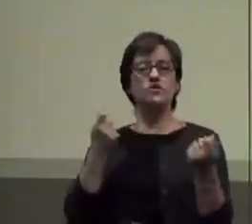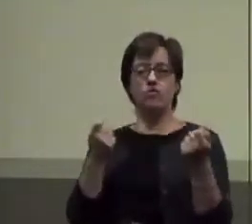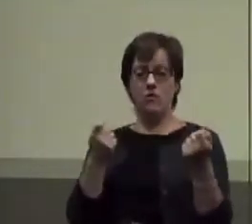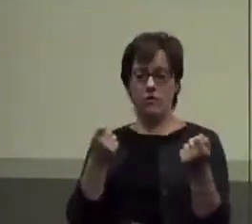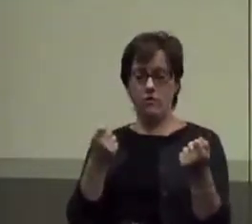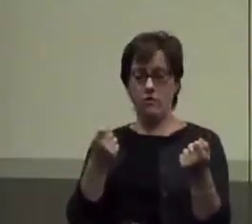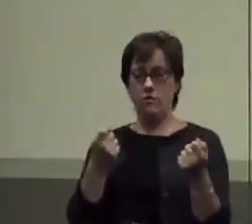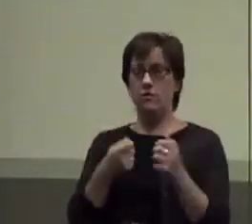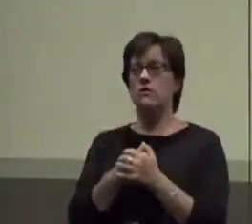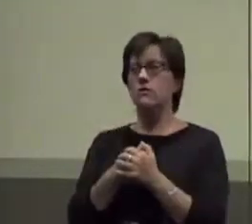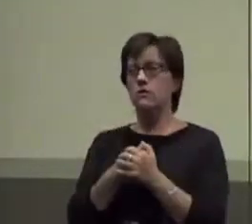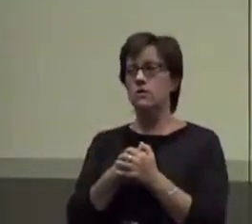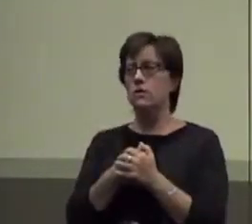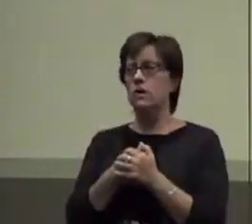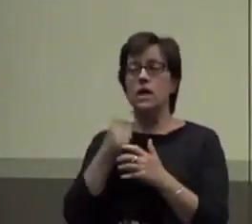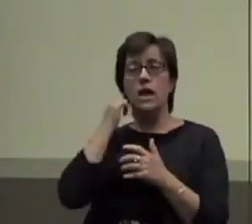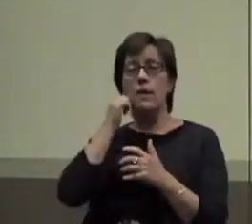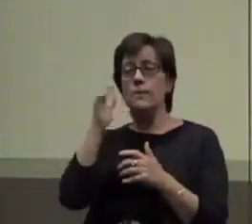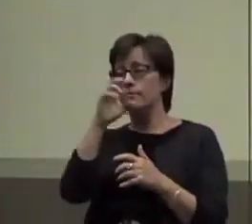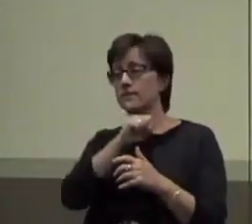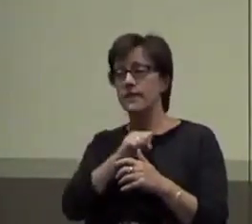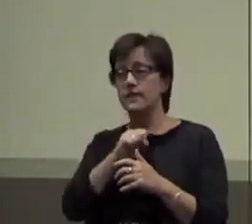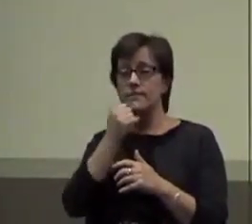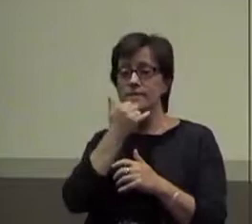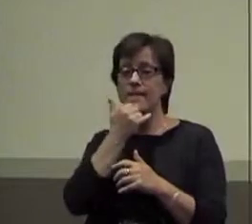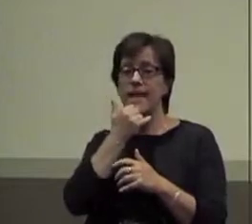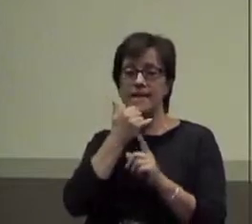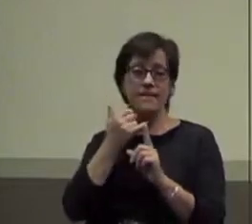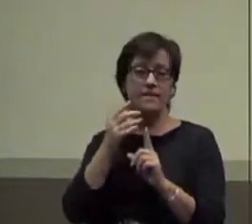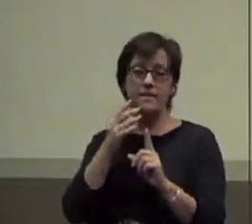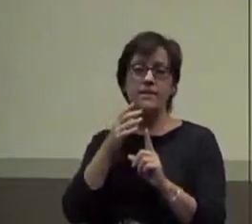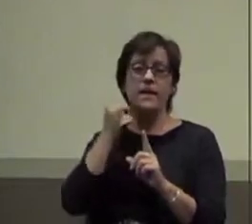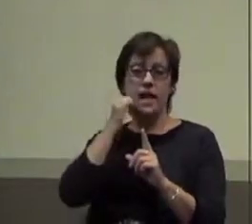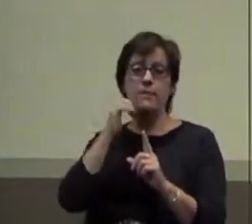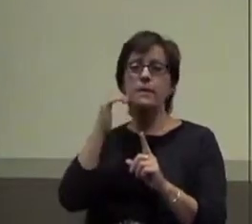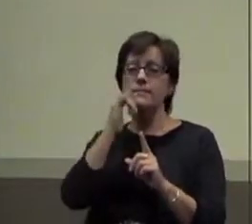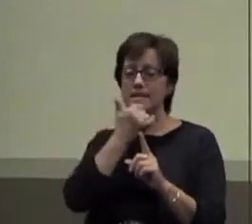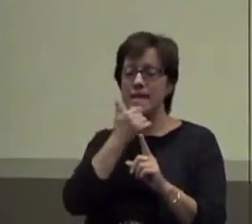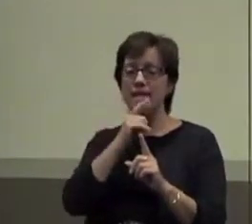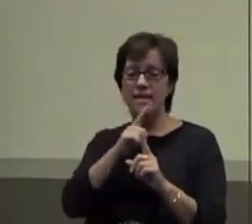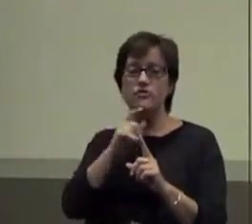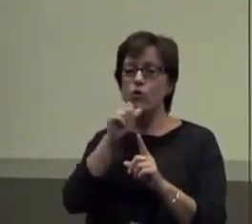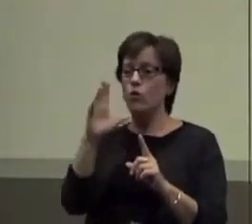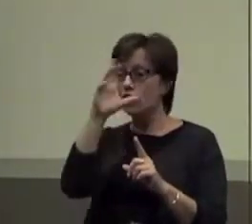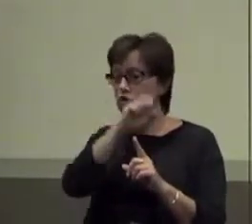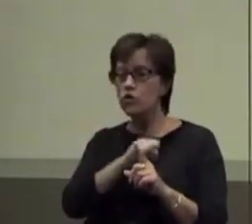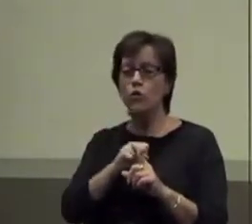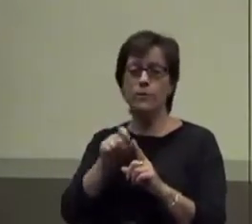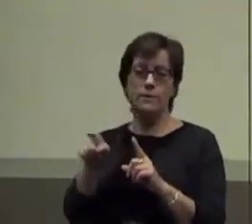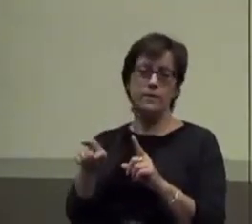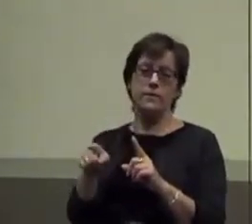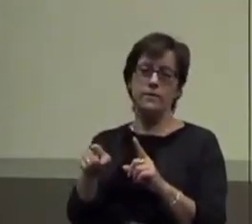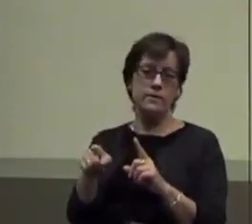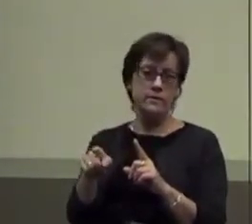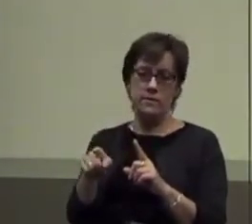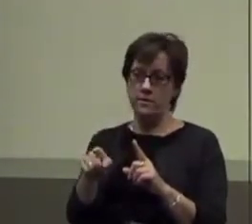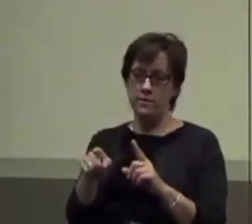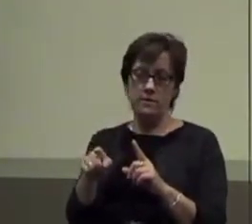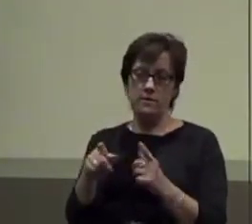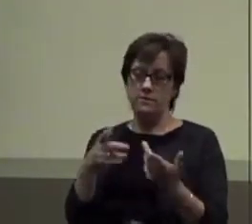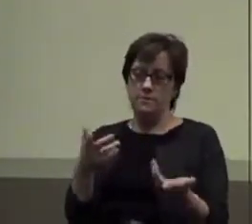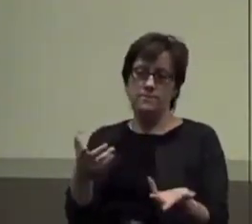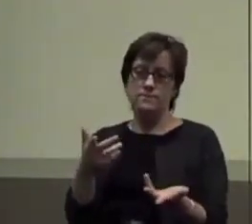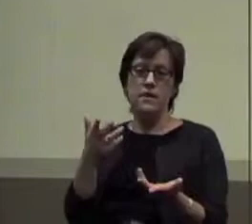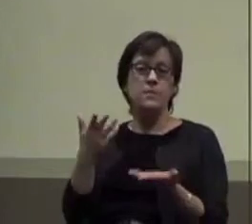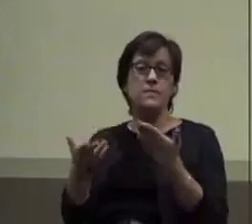So common mistake. Don't assume the student has this replacement behavior in their skill set. Okay? Because if they did they might